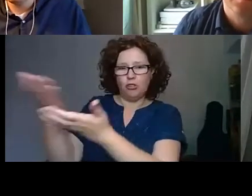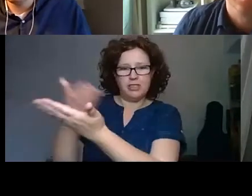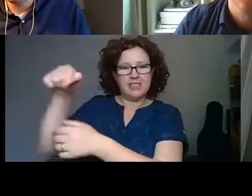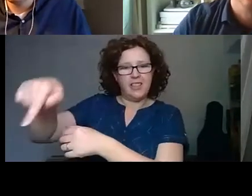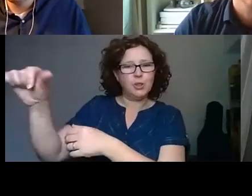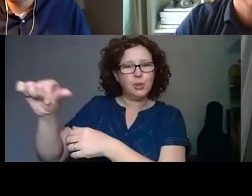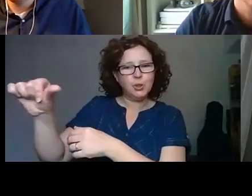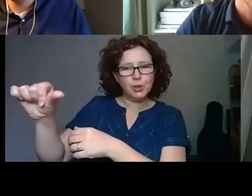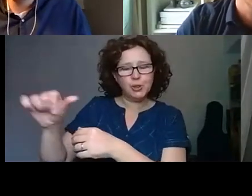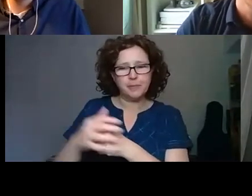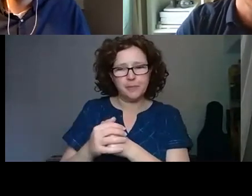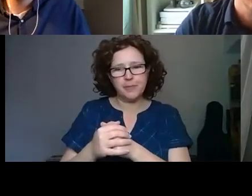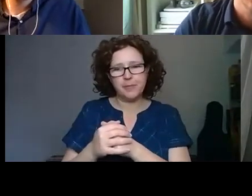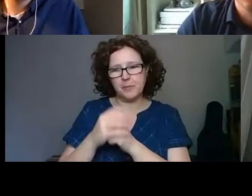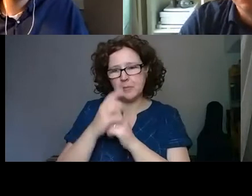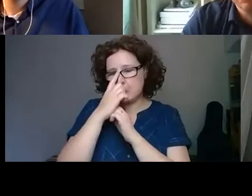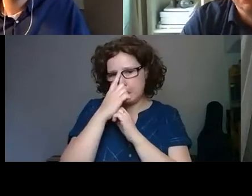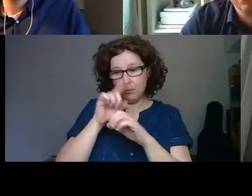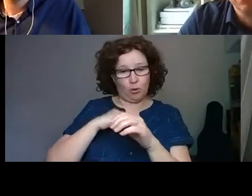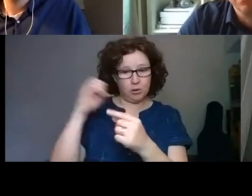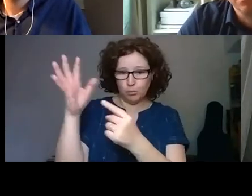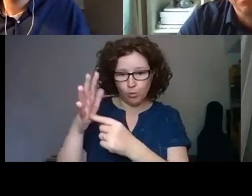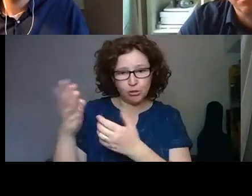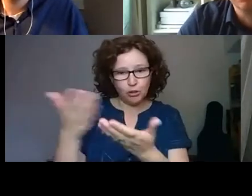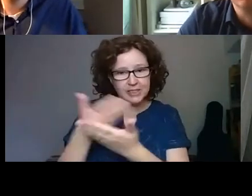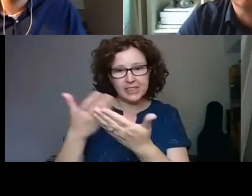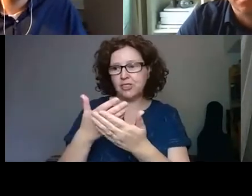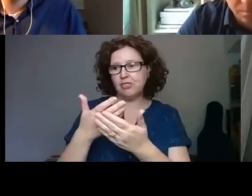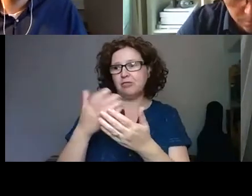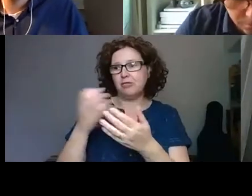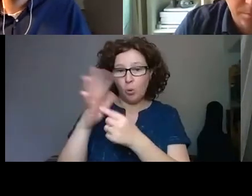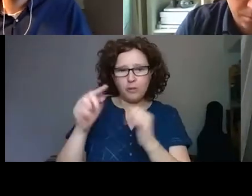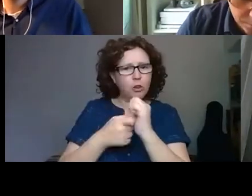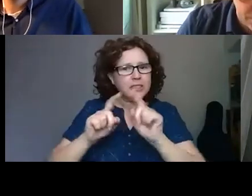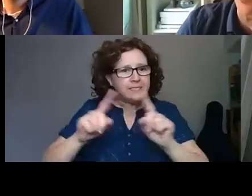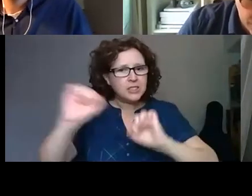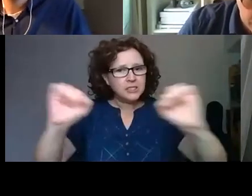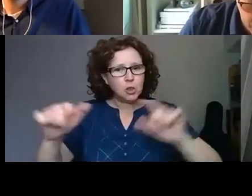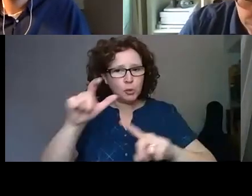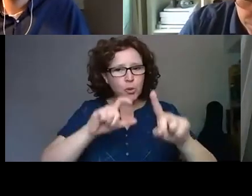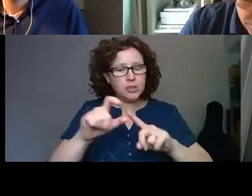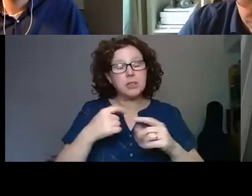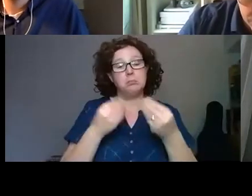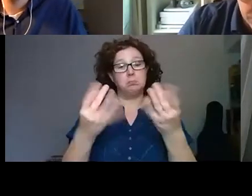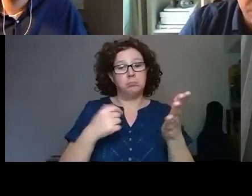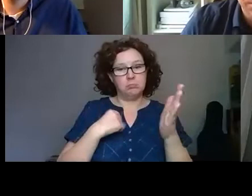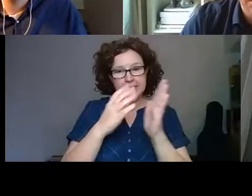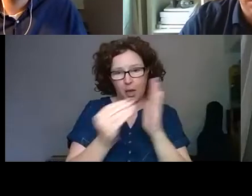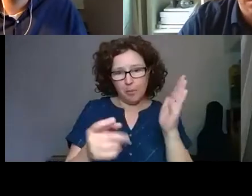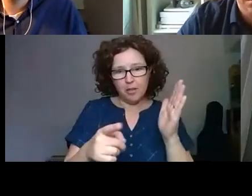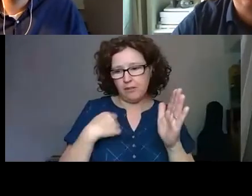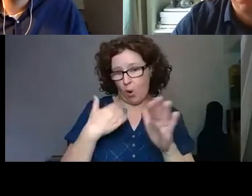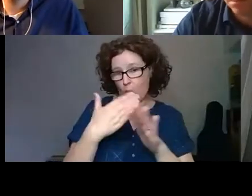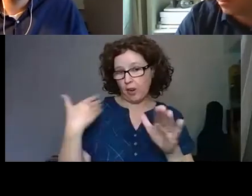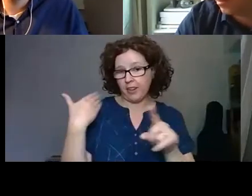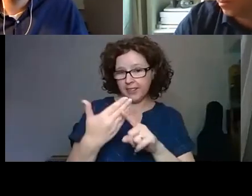current and important to different communities. To give you some examples of the work that